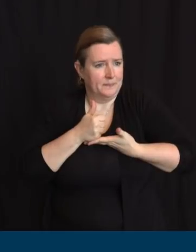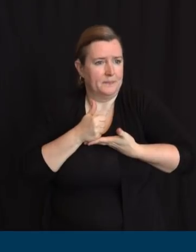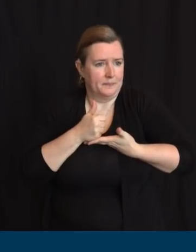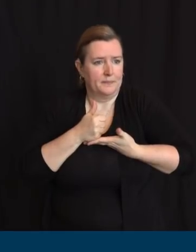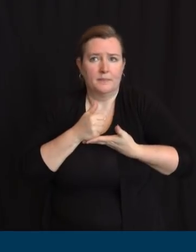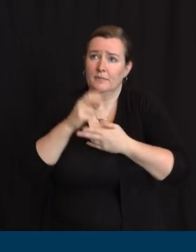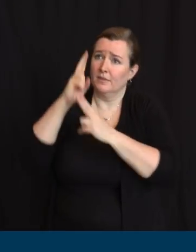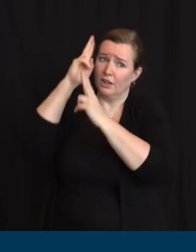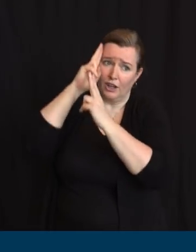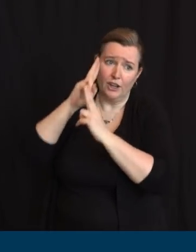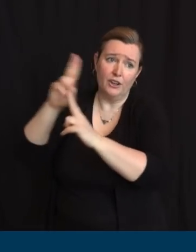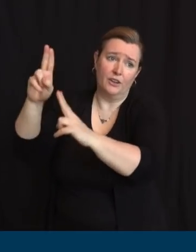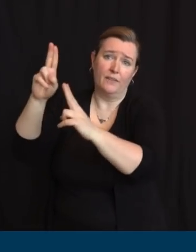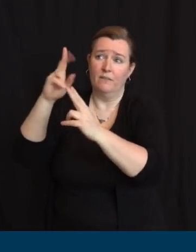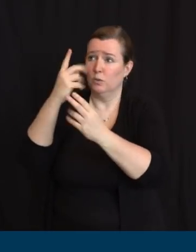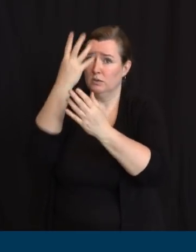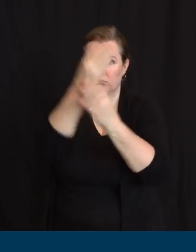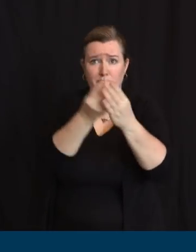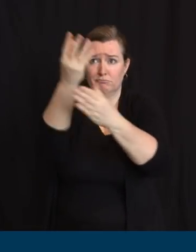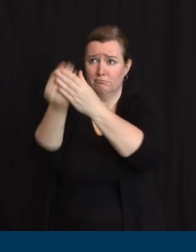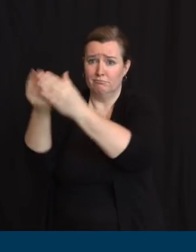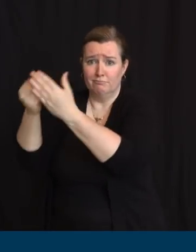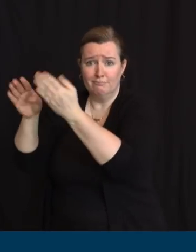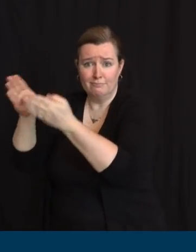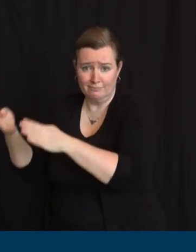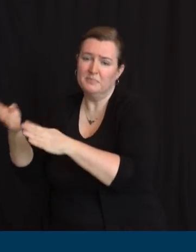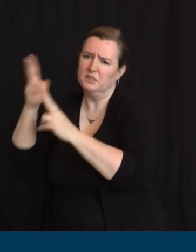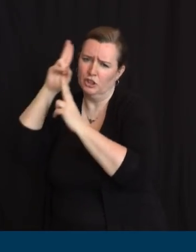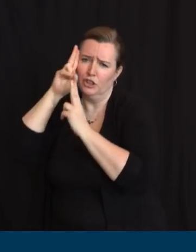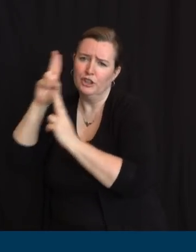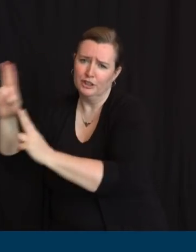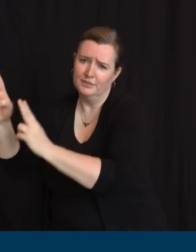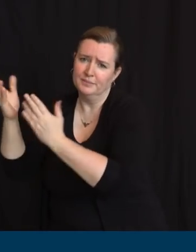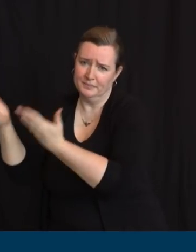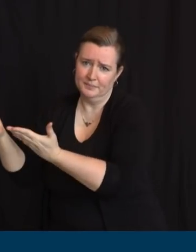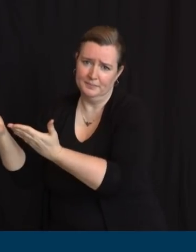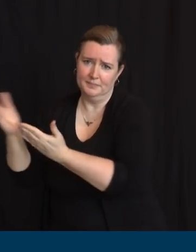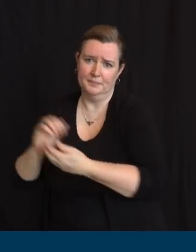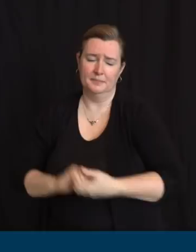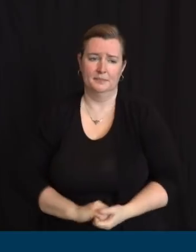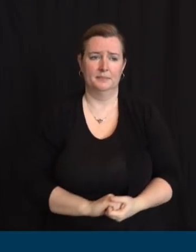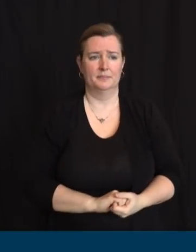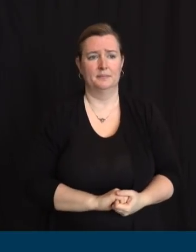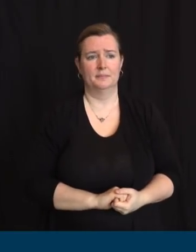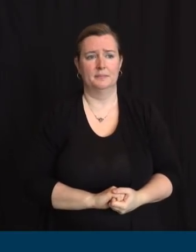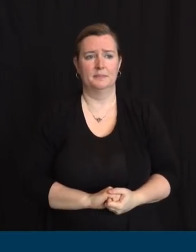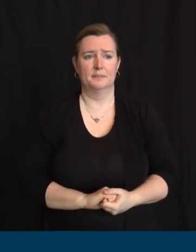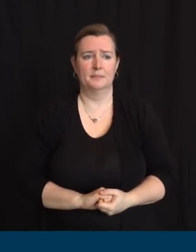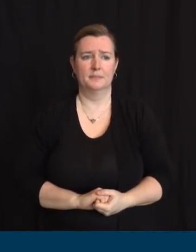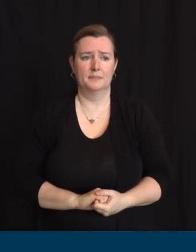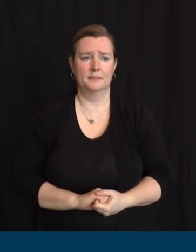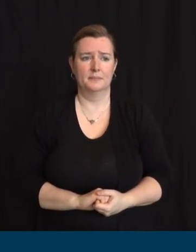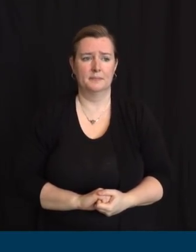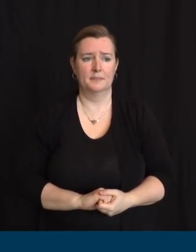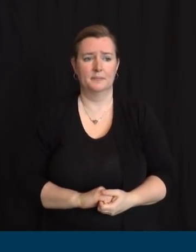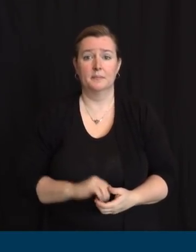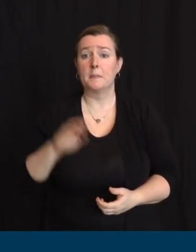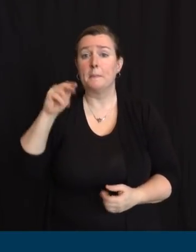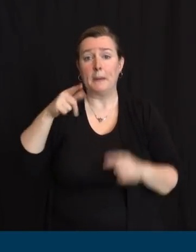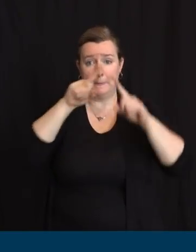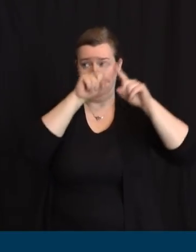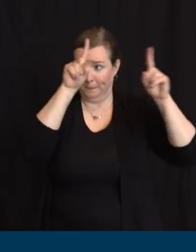Here's an update on the map that we've been showing you from time to time that we need to all keep in mind. The lighter the color,